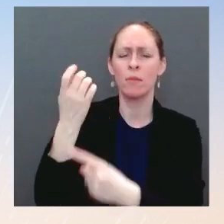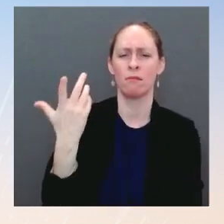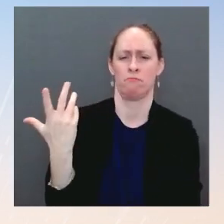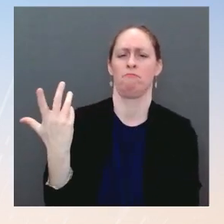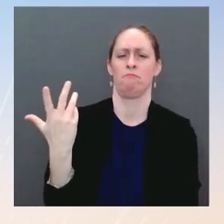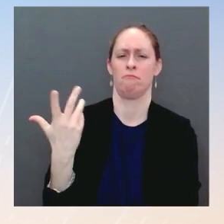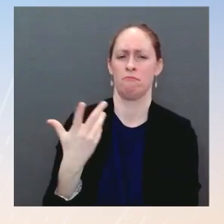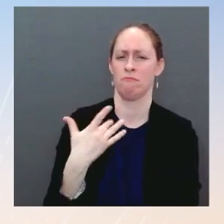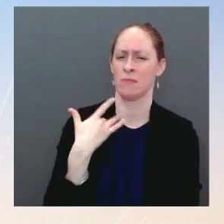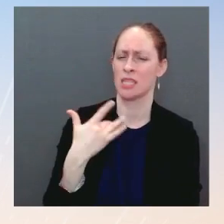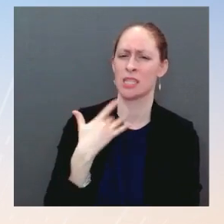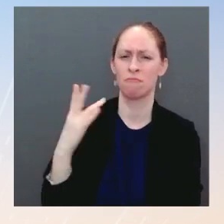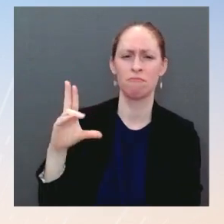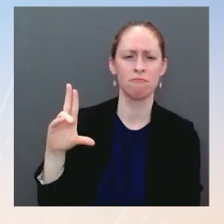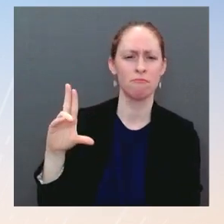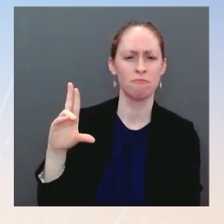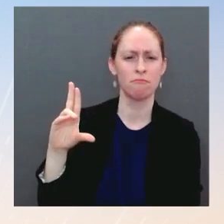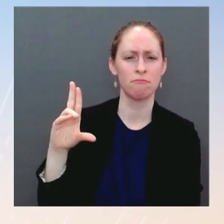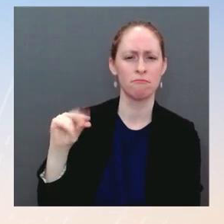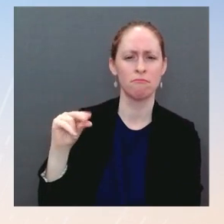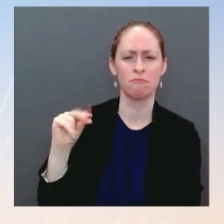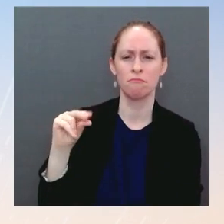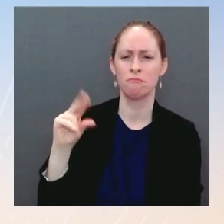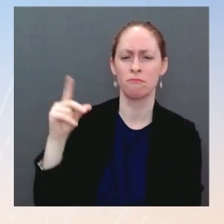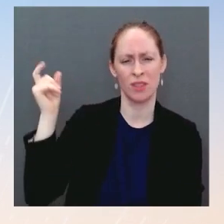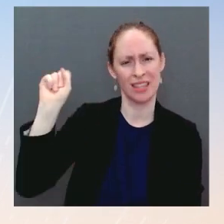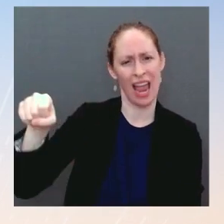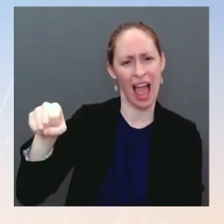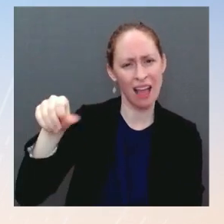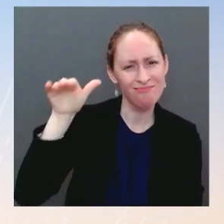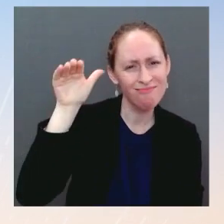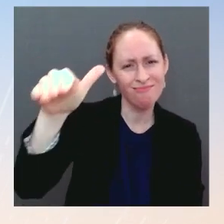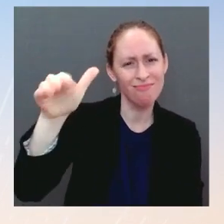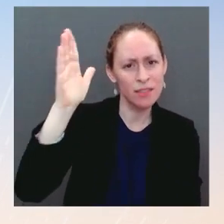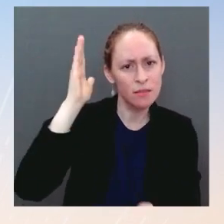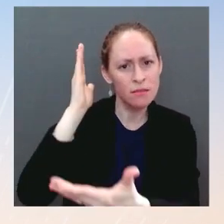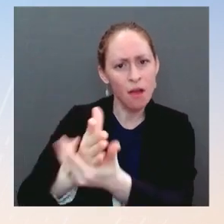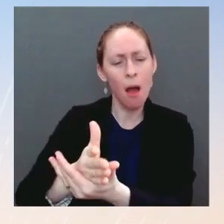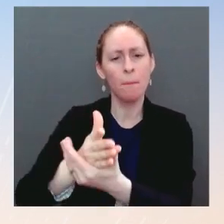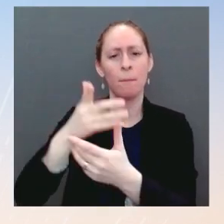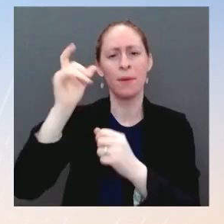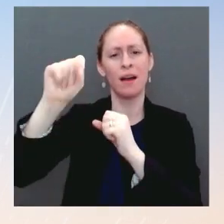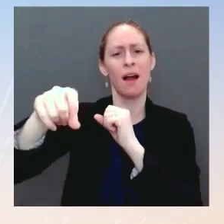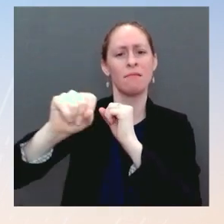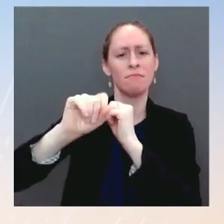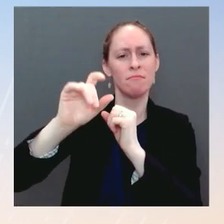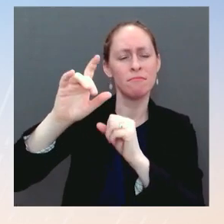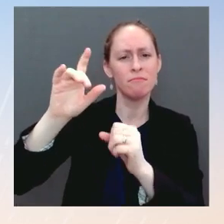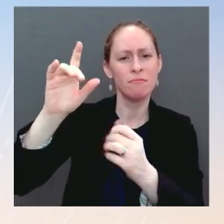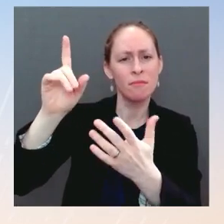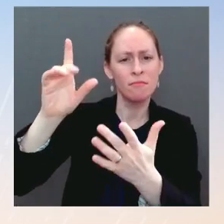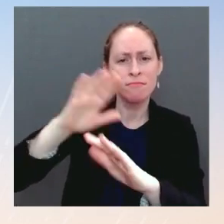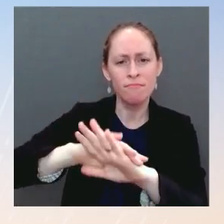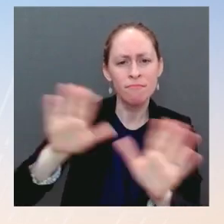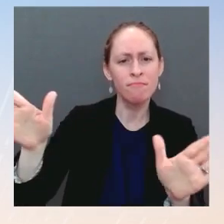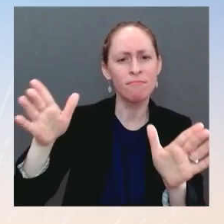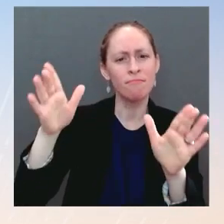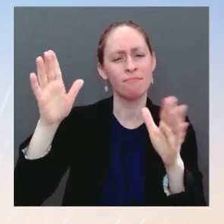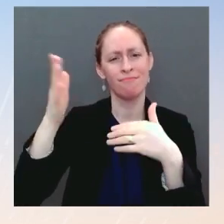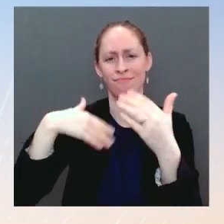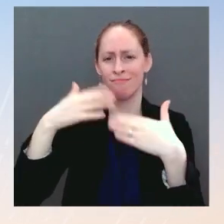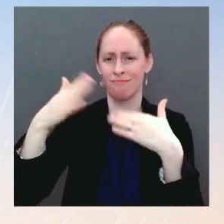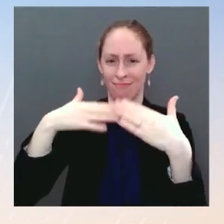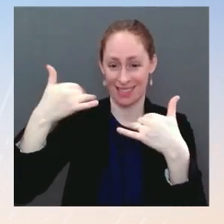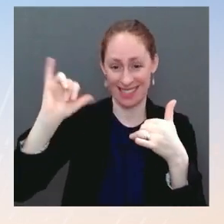delaying them, canceling them outright. Like, there are other levers that can be pulled even in the face of those court challenges to — Ms. Well, I would say a